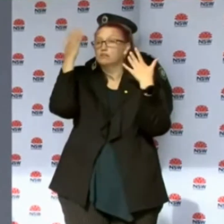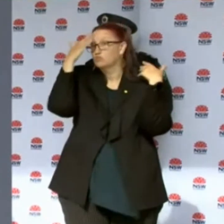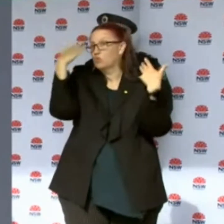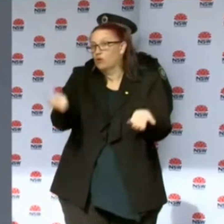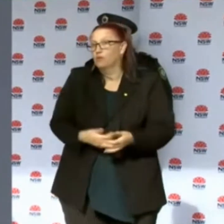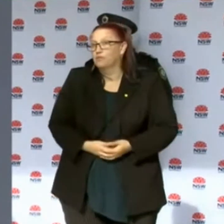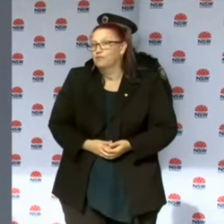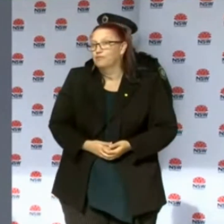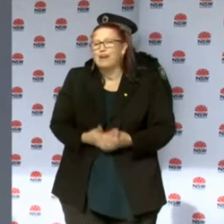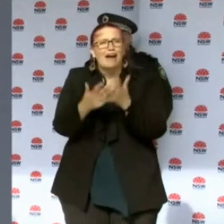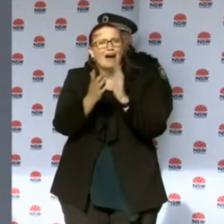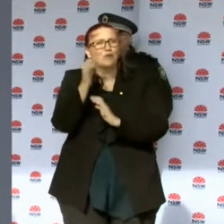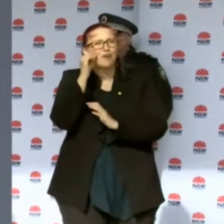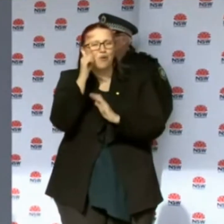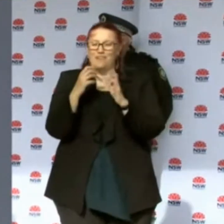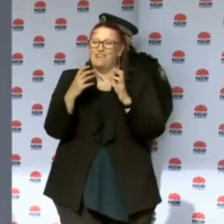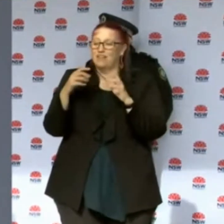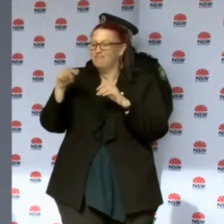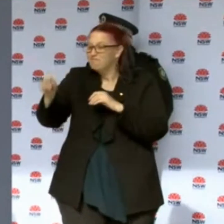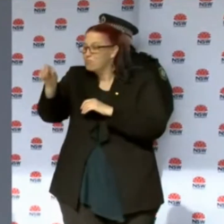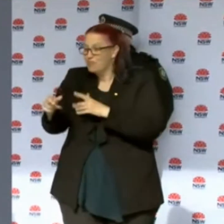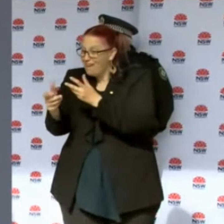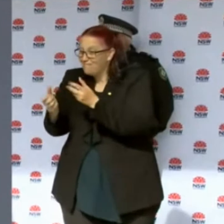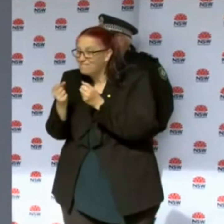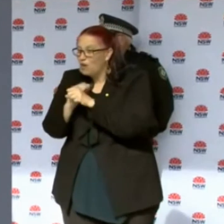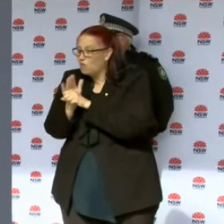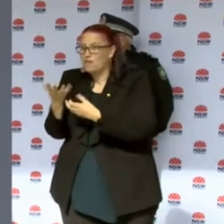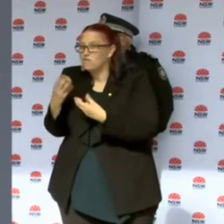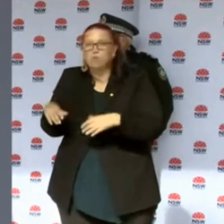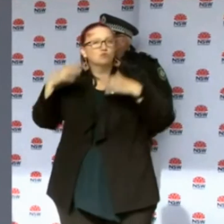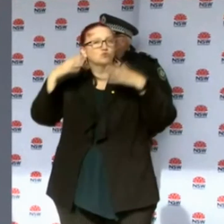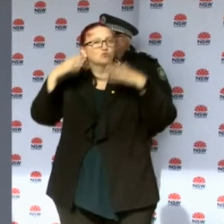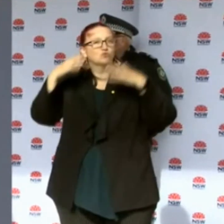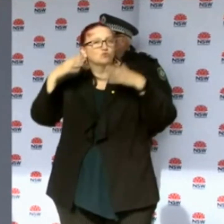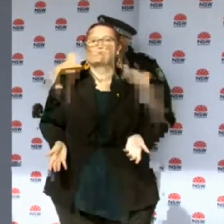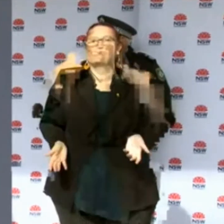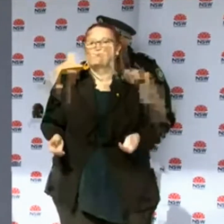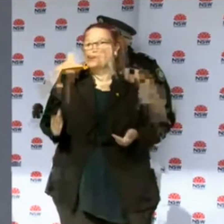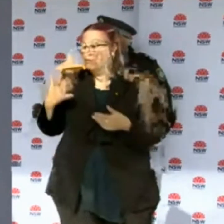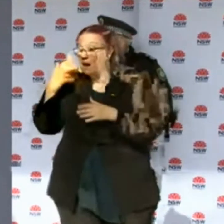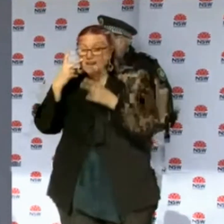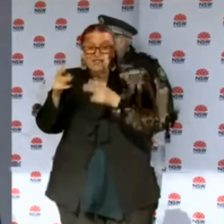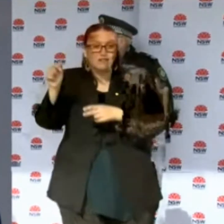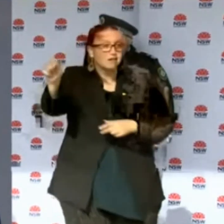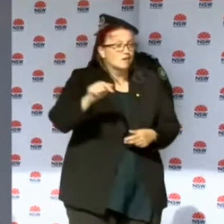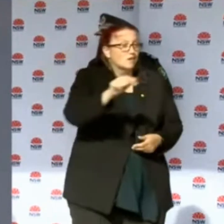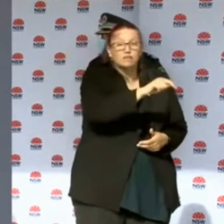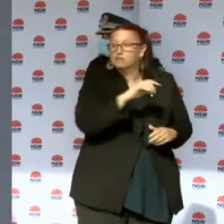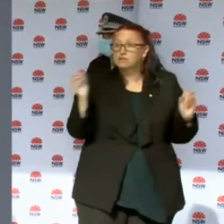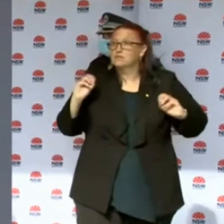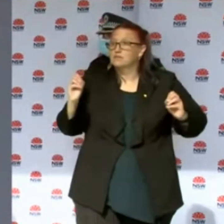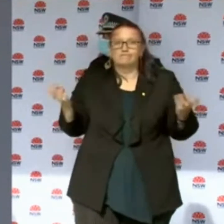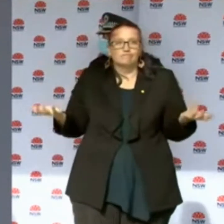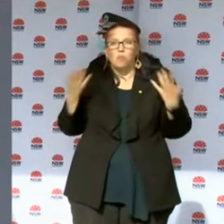cases. So there must be some missing links there. And because of that, we don't know the size of the chains that those missing